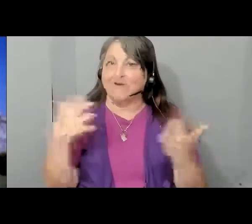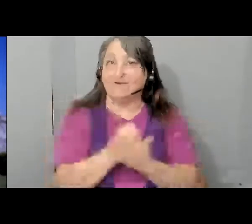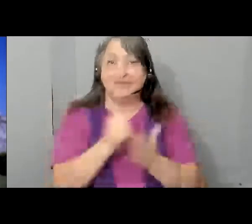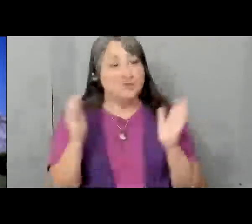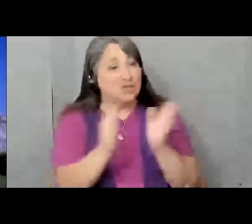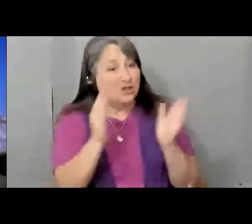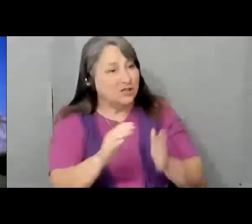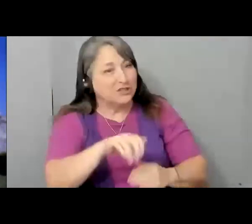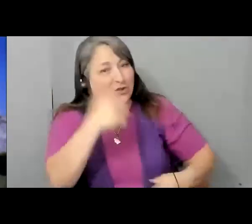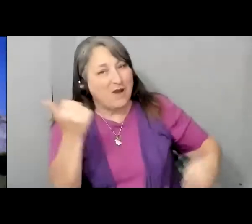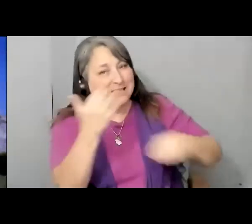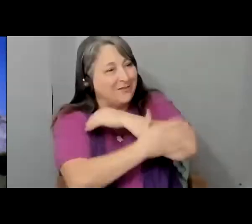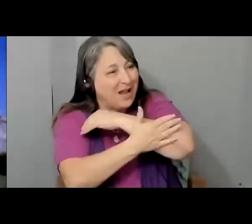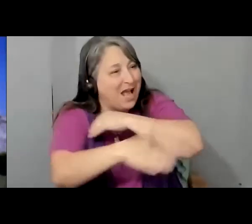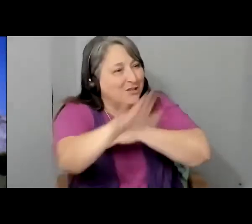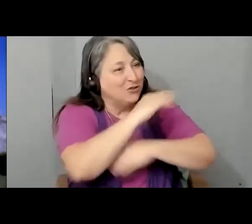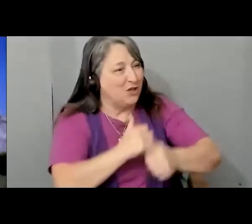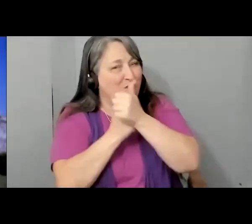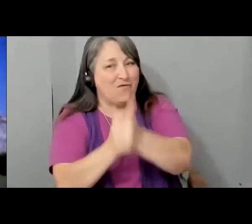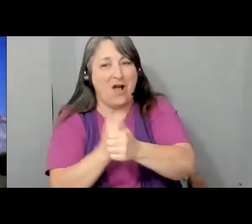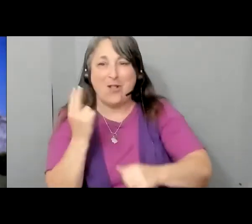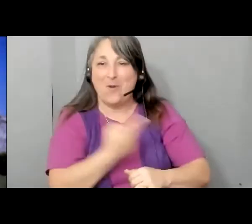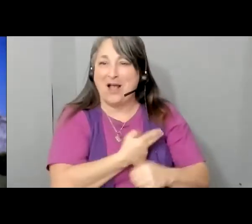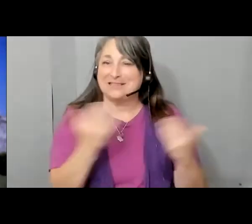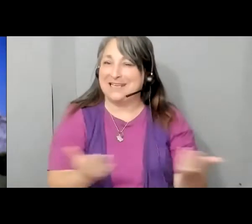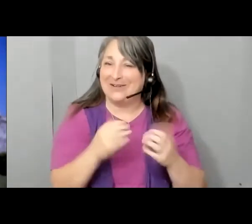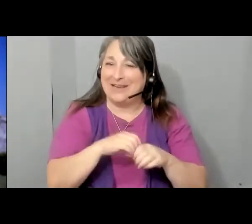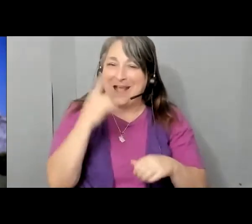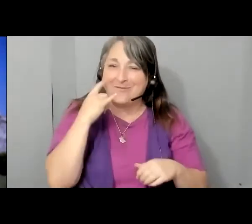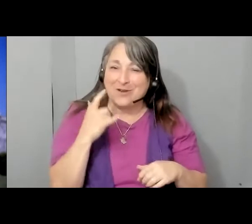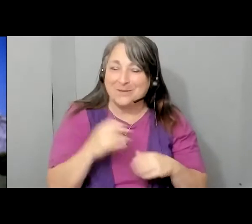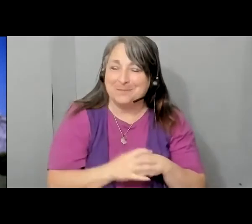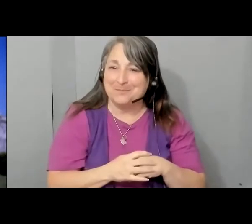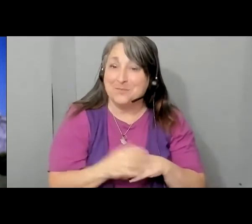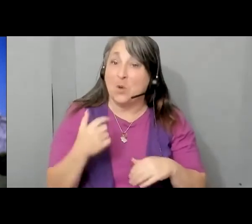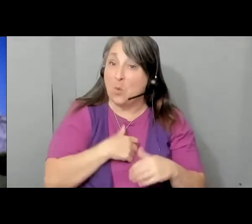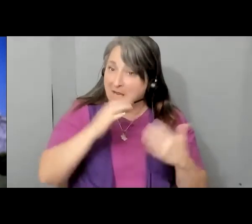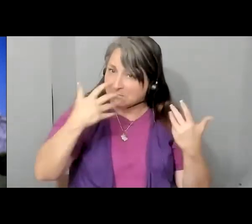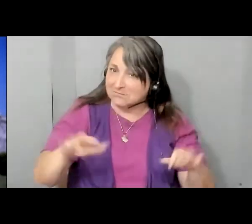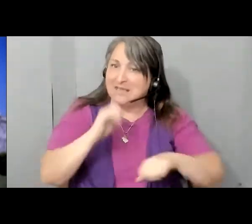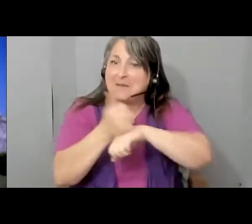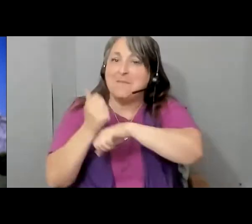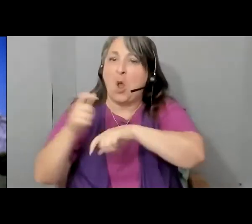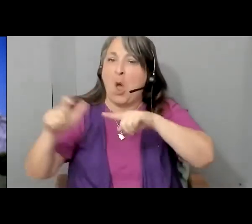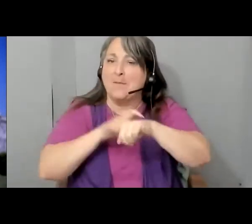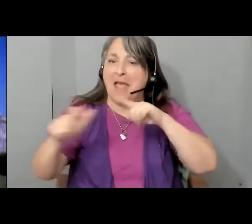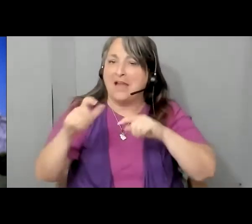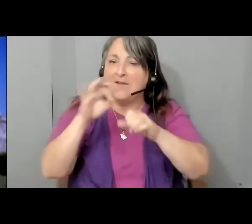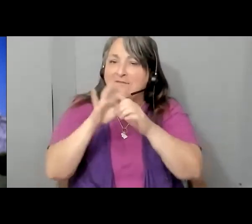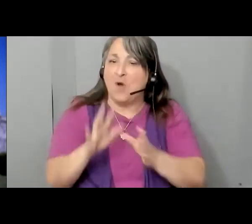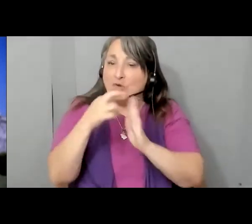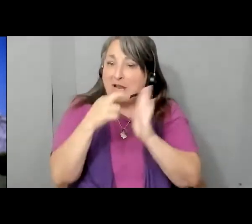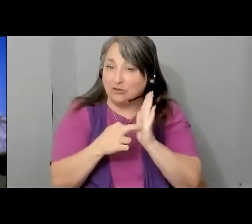now we have the opportunity to encourage the rest of the country to follow our lead. Here in California, we implemented